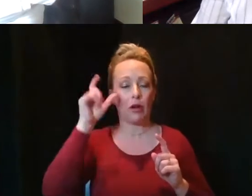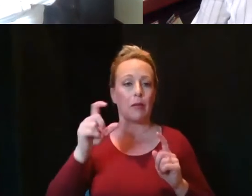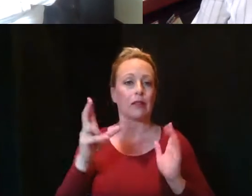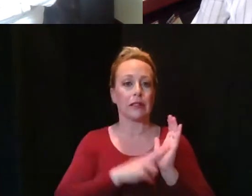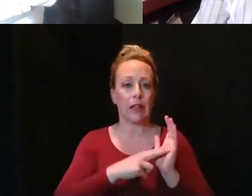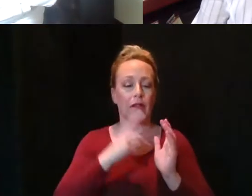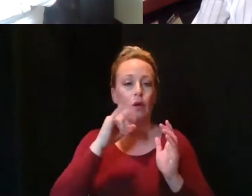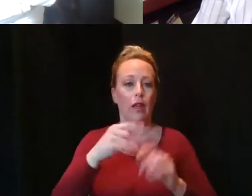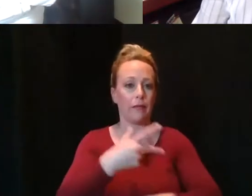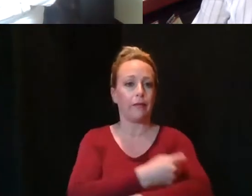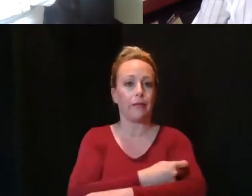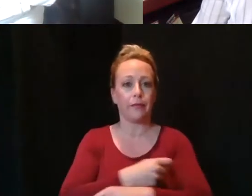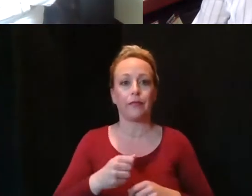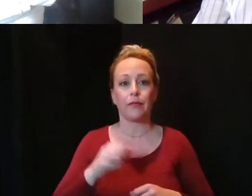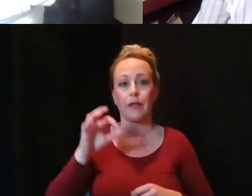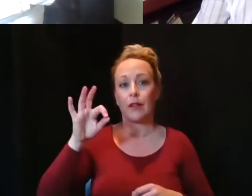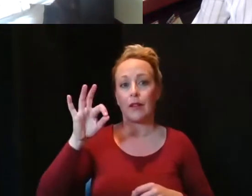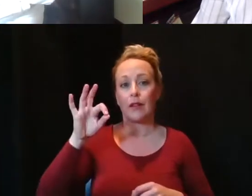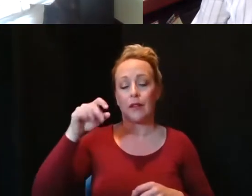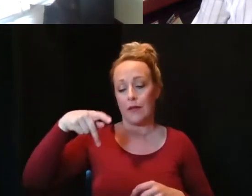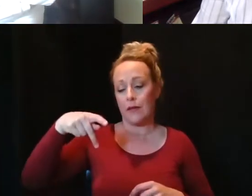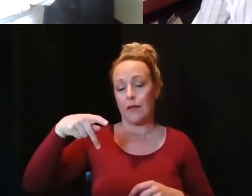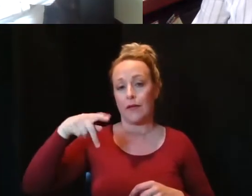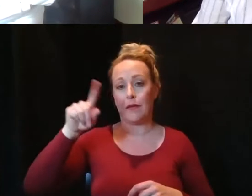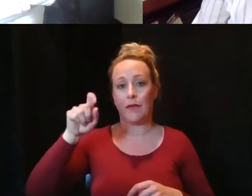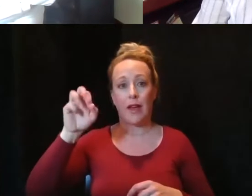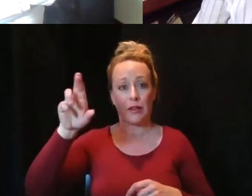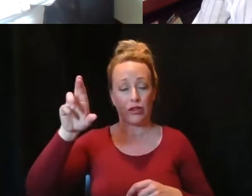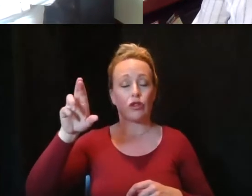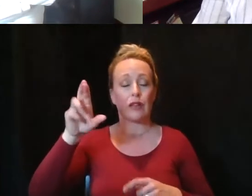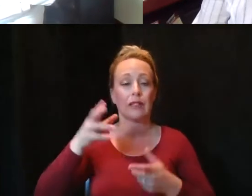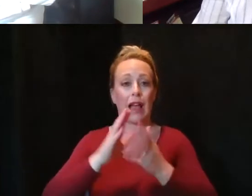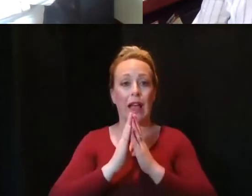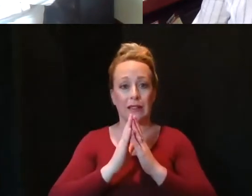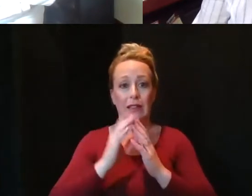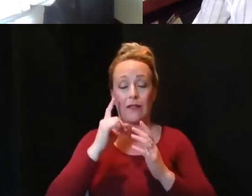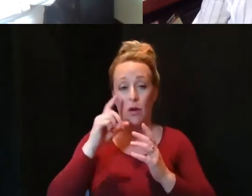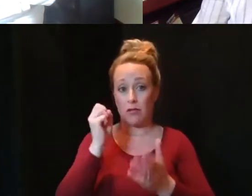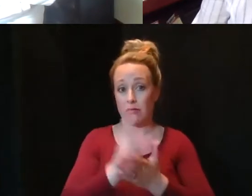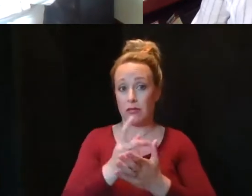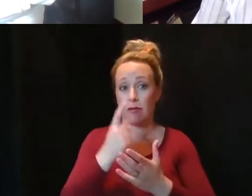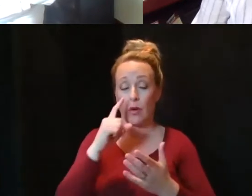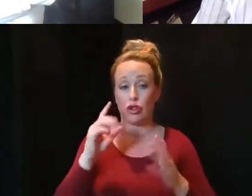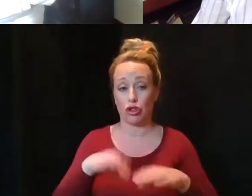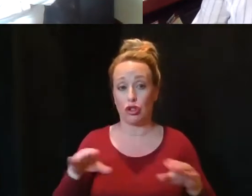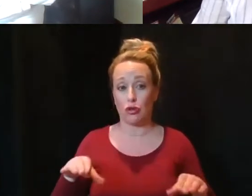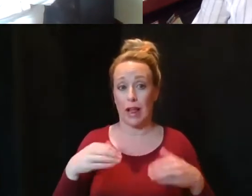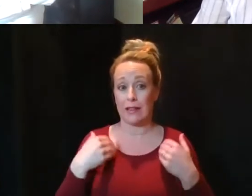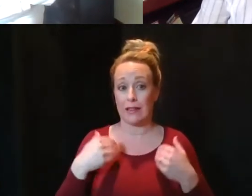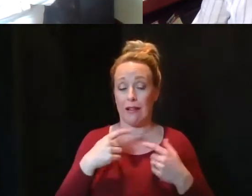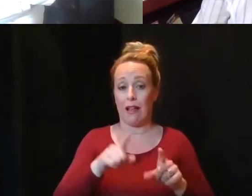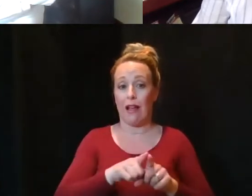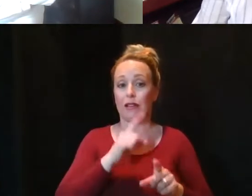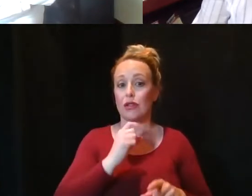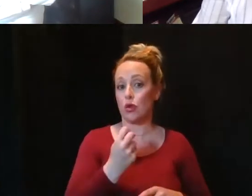FDA to give emergency use authorization for children as young as 12 to receive the vaccine, but this approval has